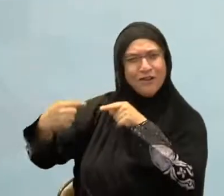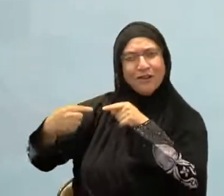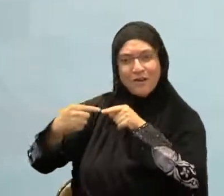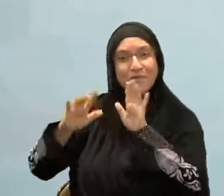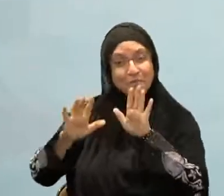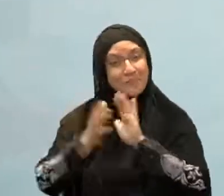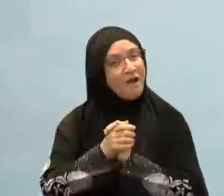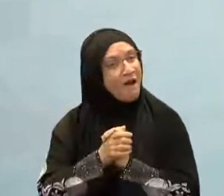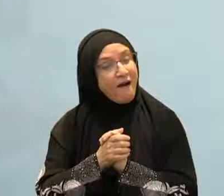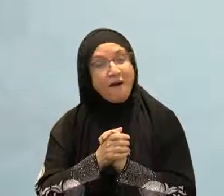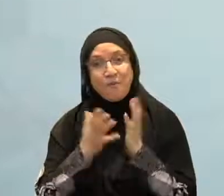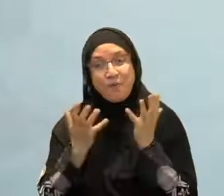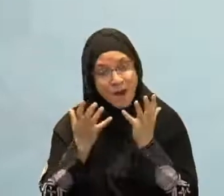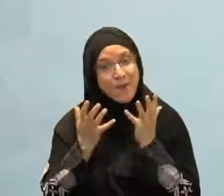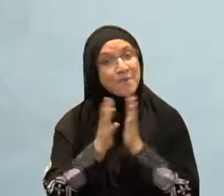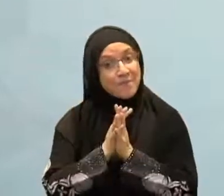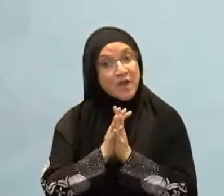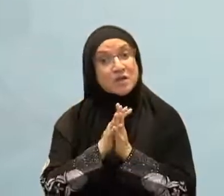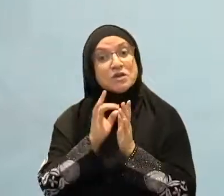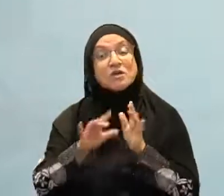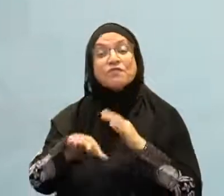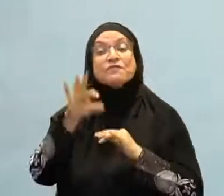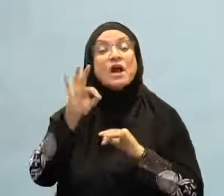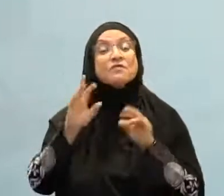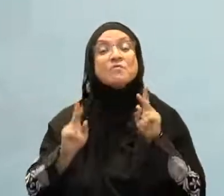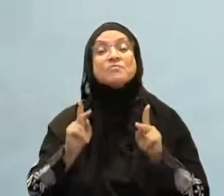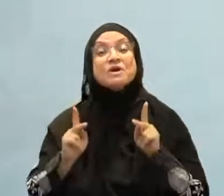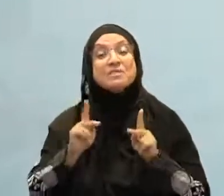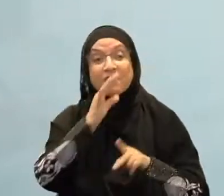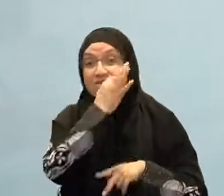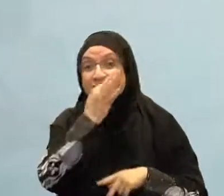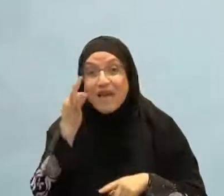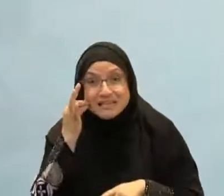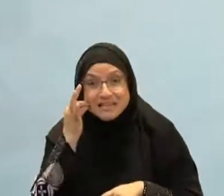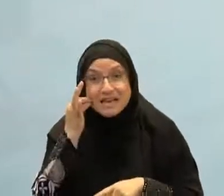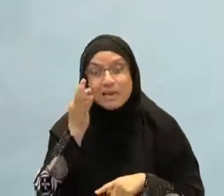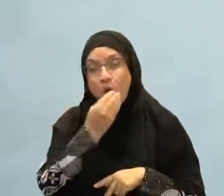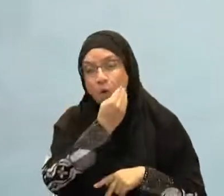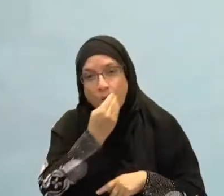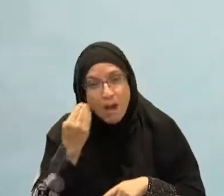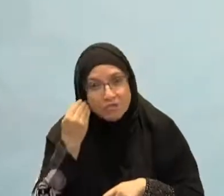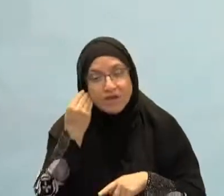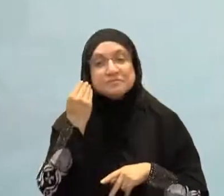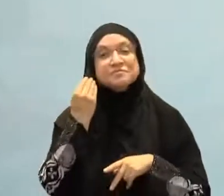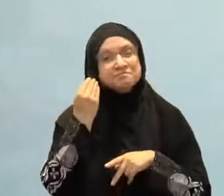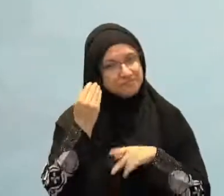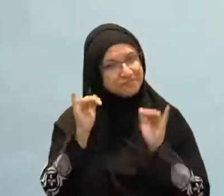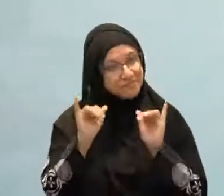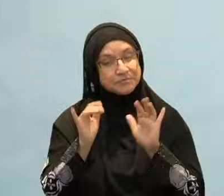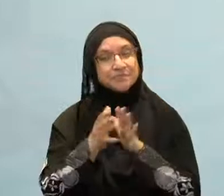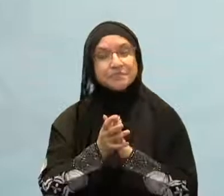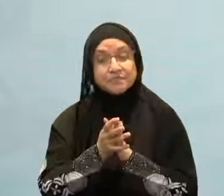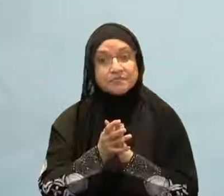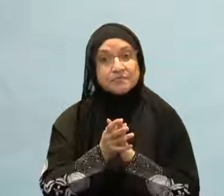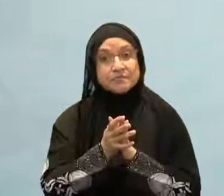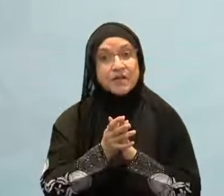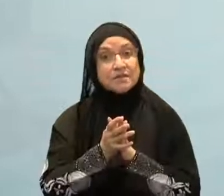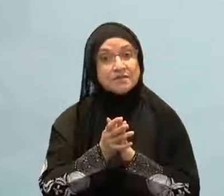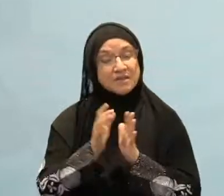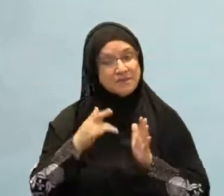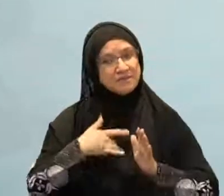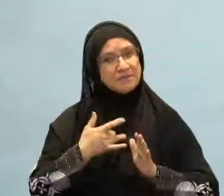people that, just like people fast Ramadan, that struggle with other obligations in the deen, and we ask Allah to make Ramadan,